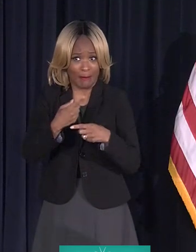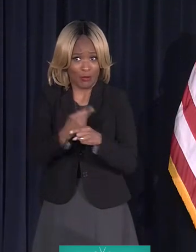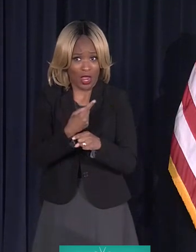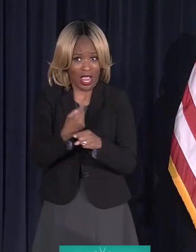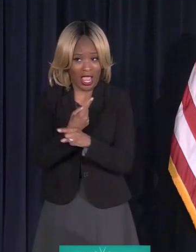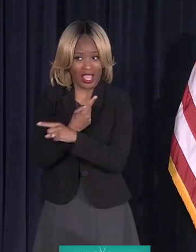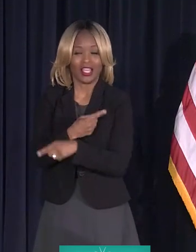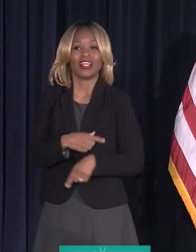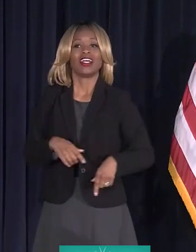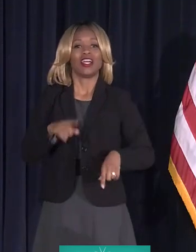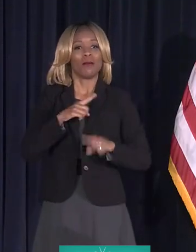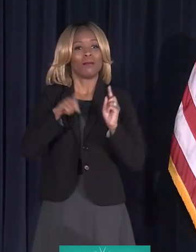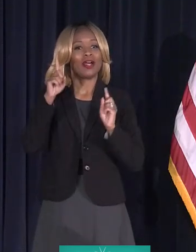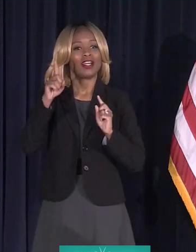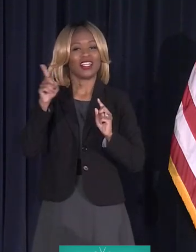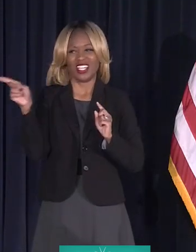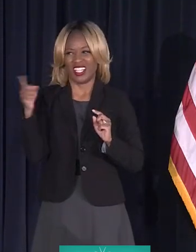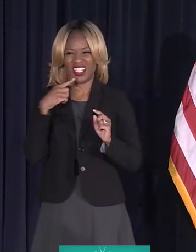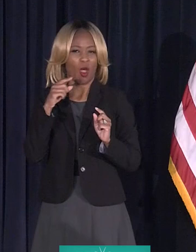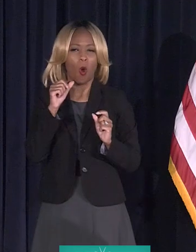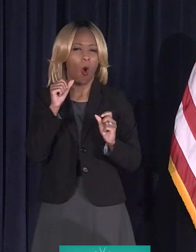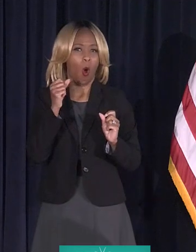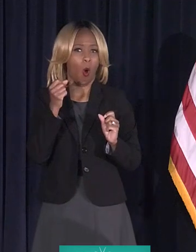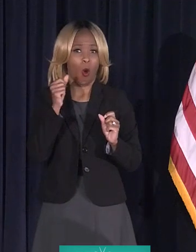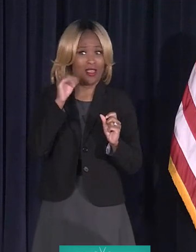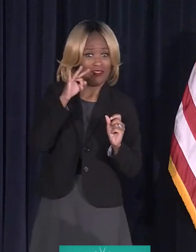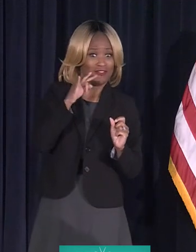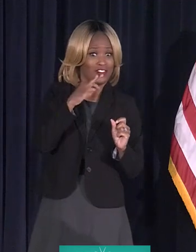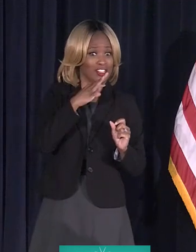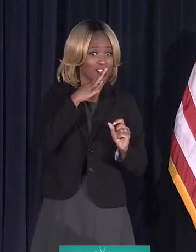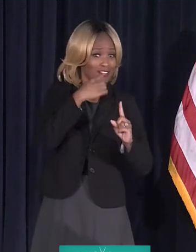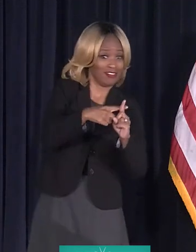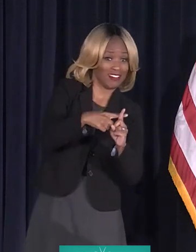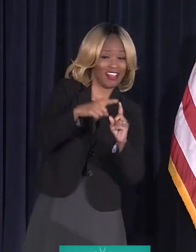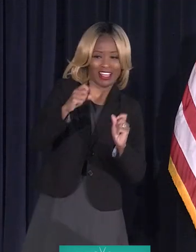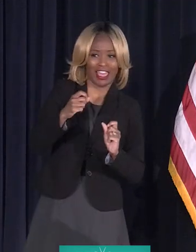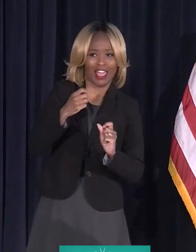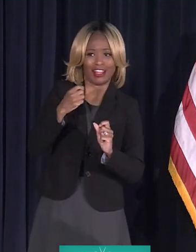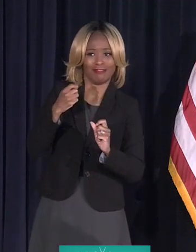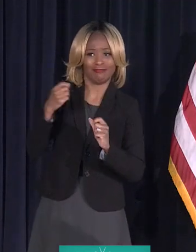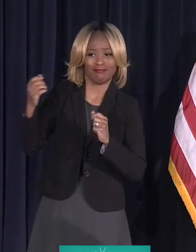But he helped me. Ron said if you're saying something good, you can call him whatever you want.